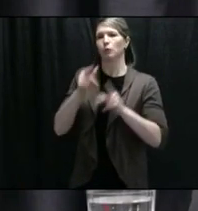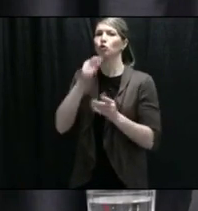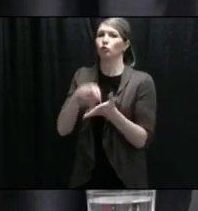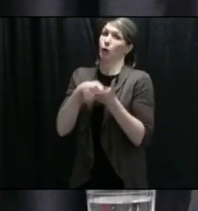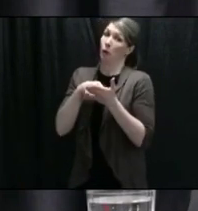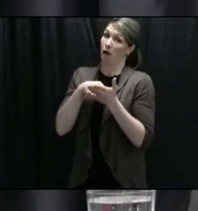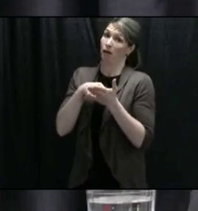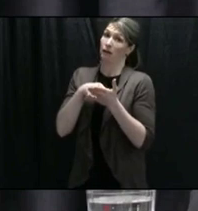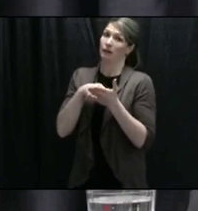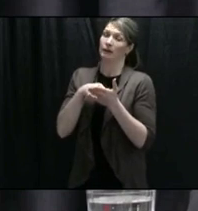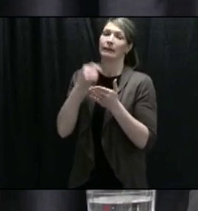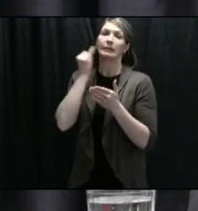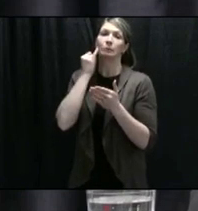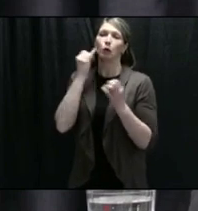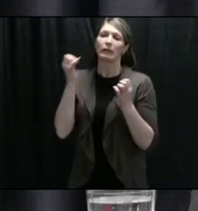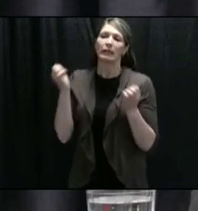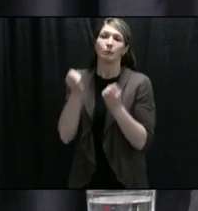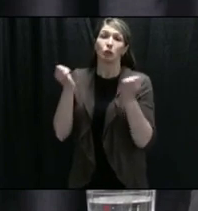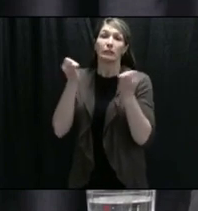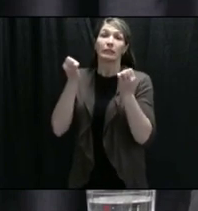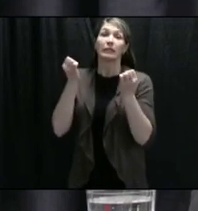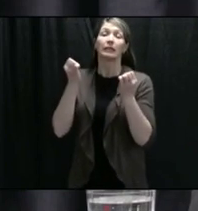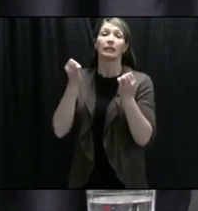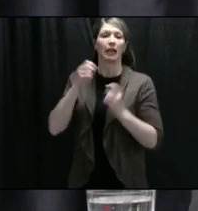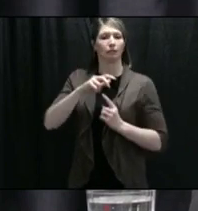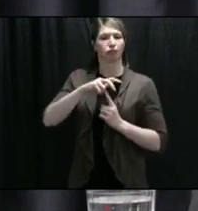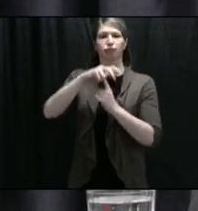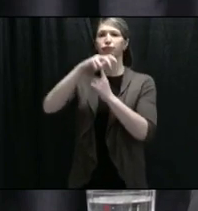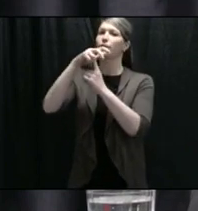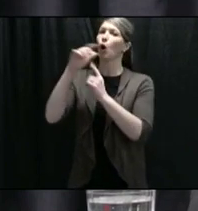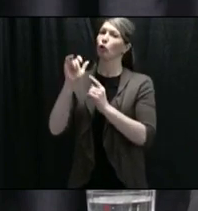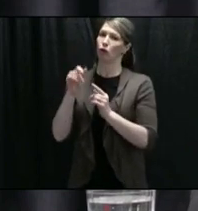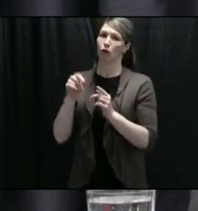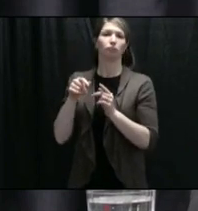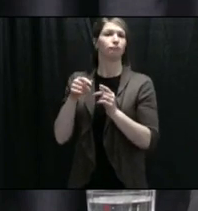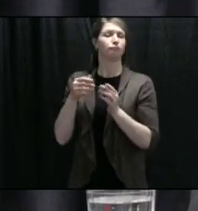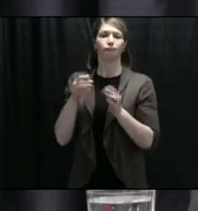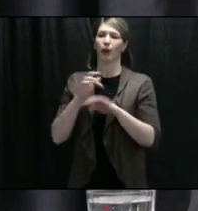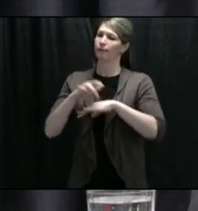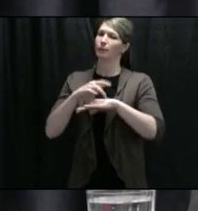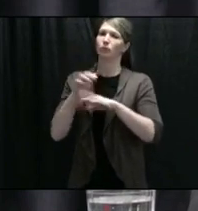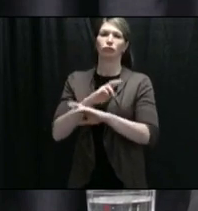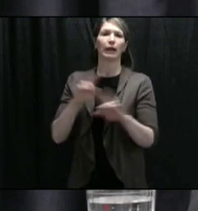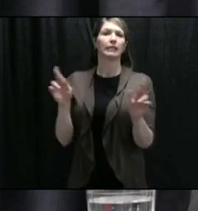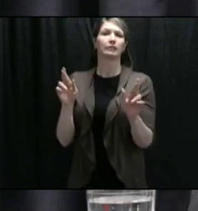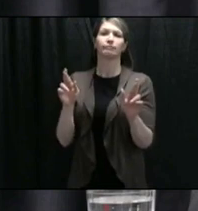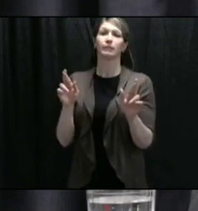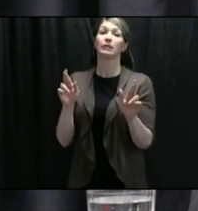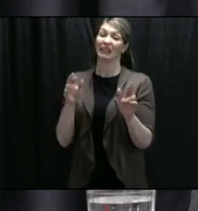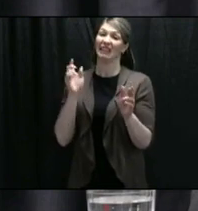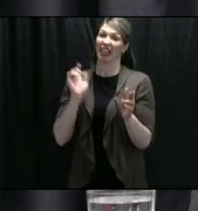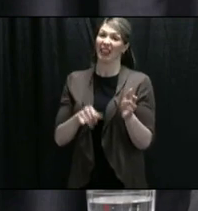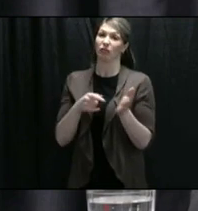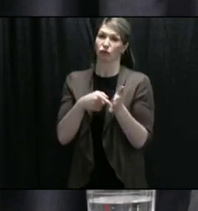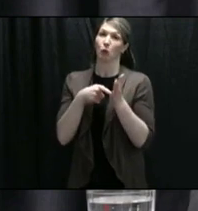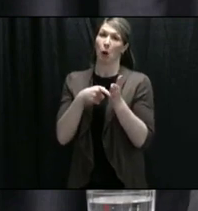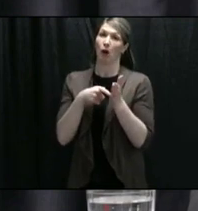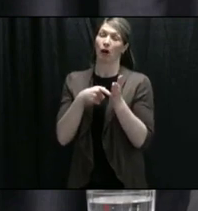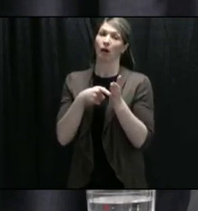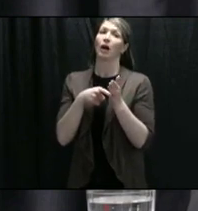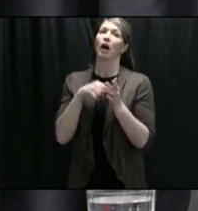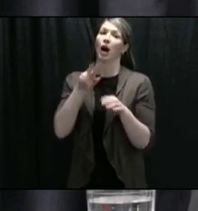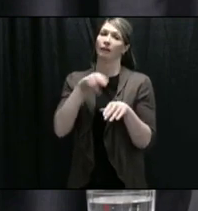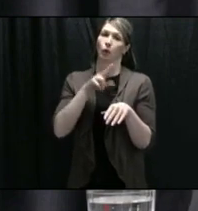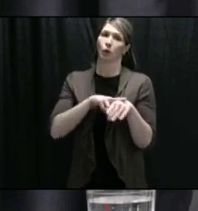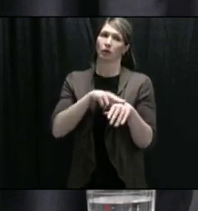For urgencies, our Medivac system is regarded as an essential service, and that's a hybrid run between Government